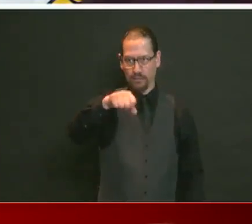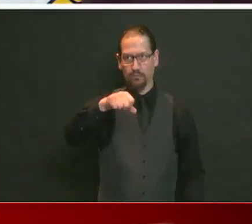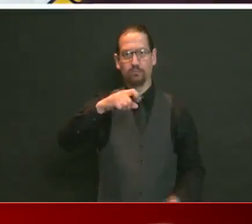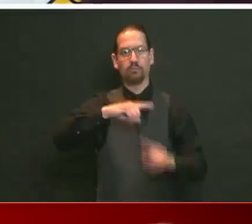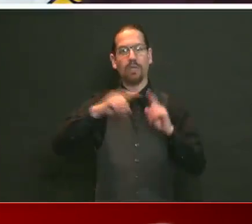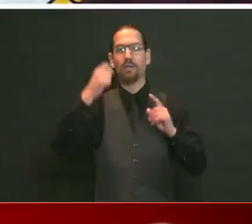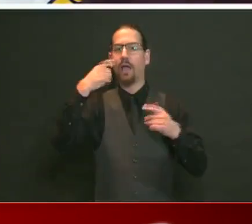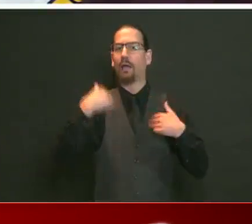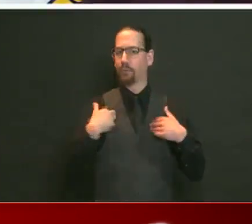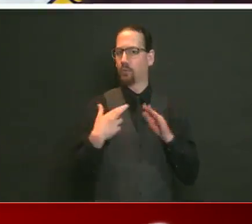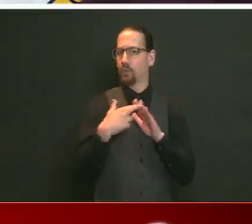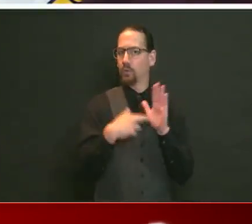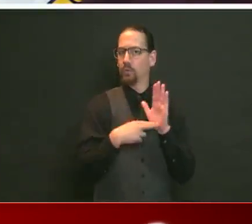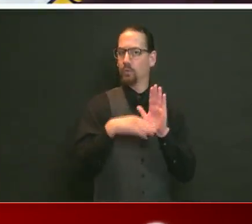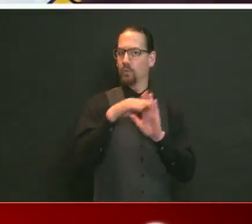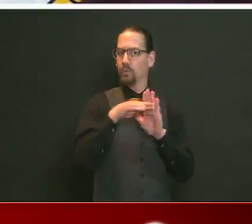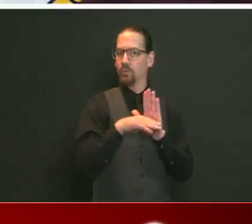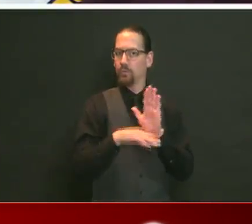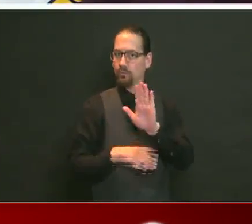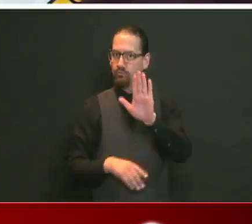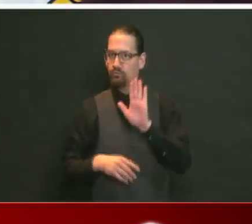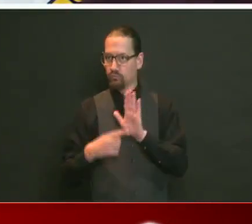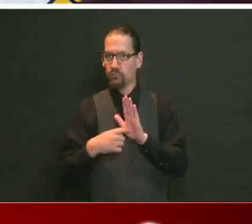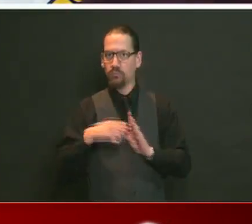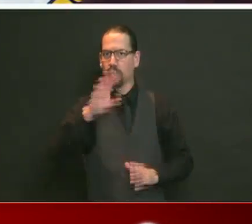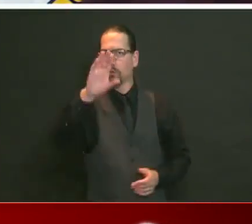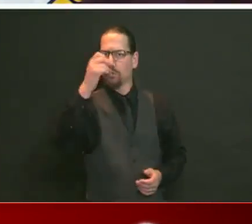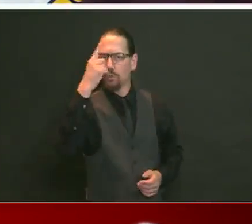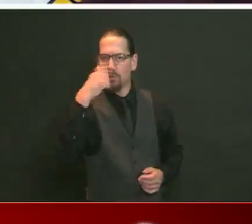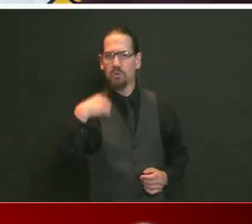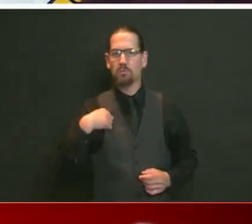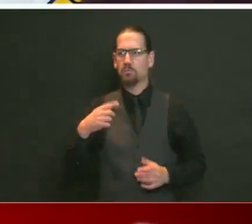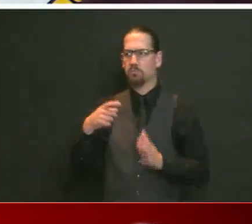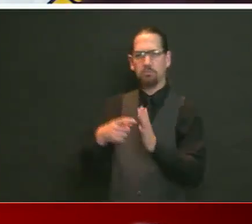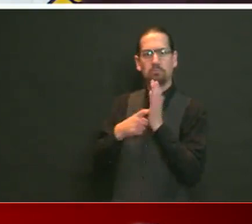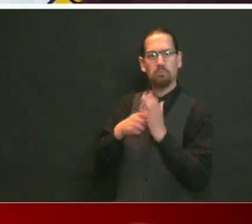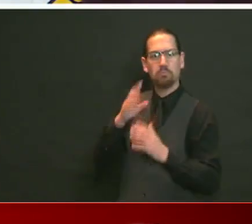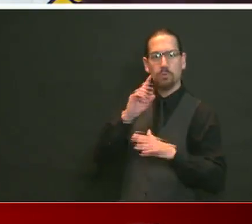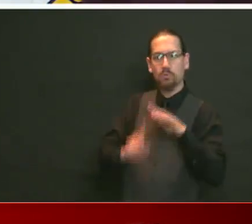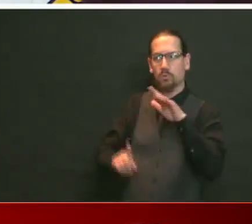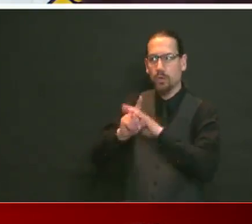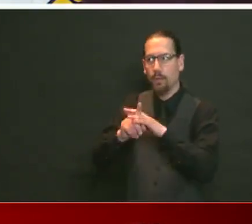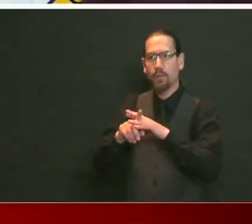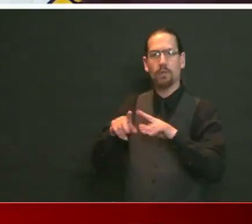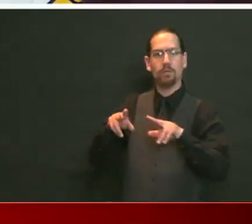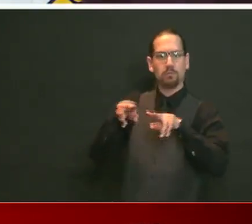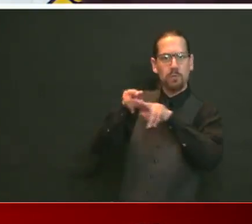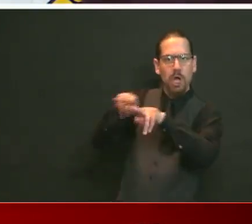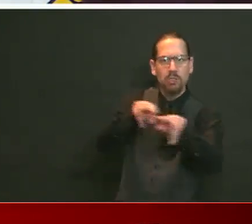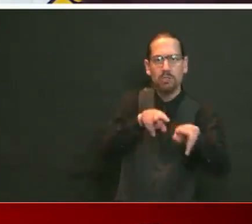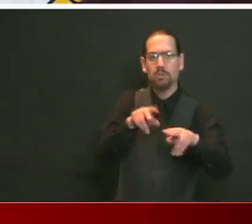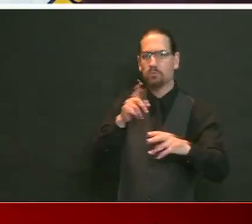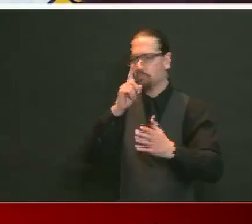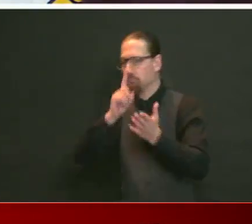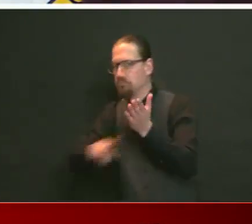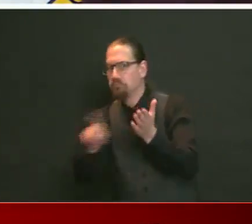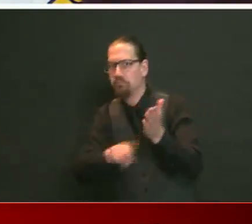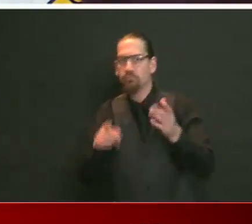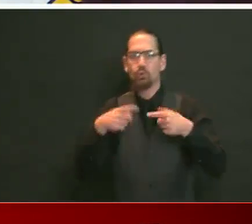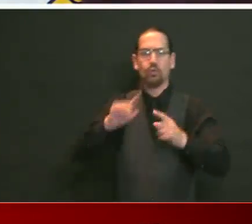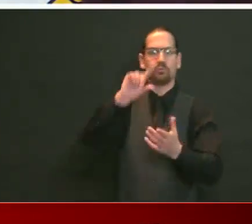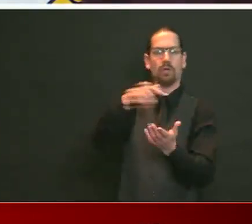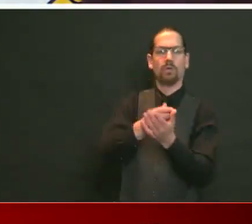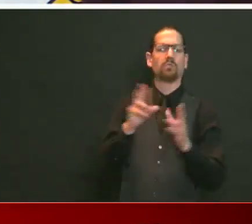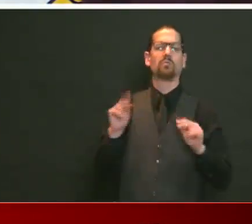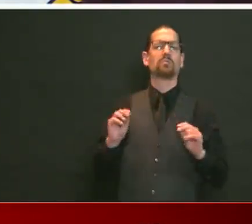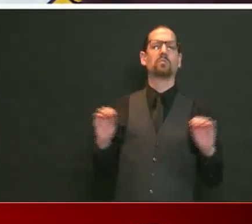not in the business, and I cannot be in the business, of telling everybody exactly, is this okay, is that